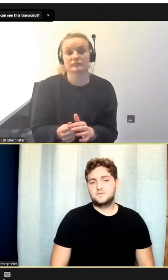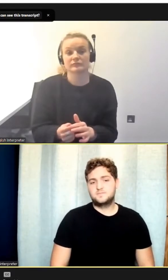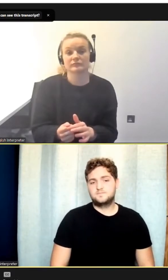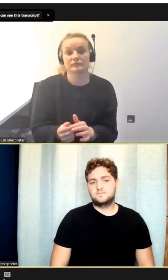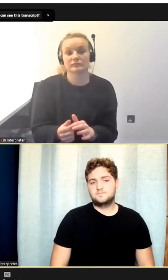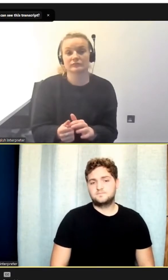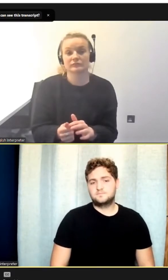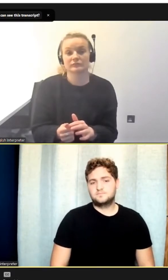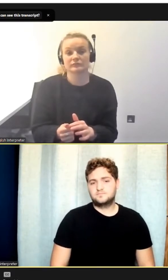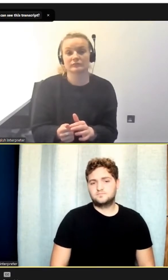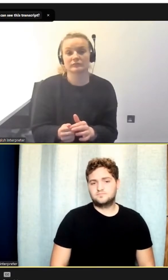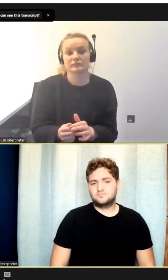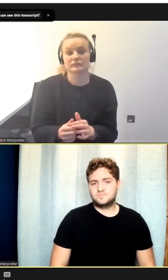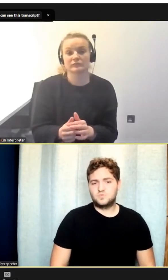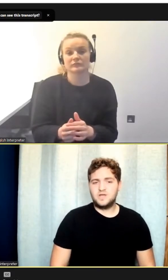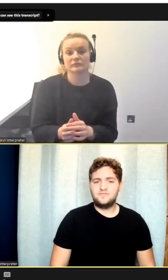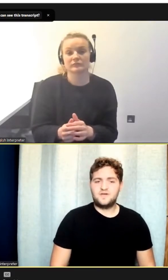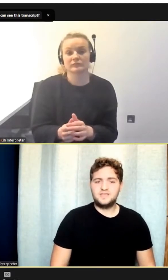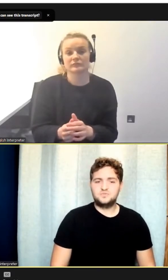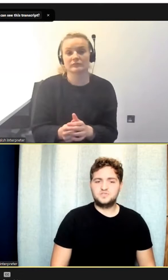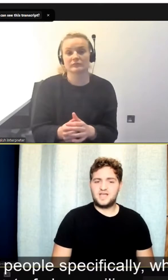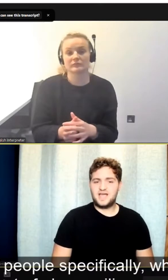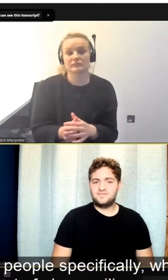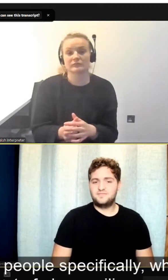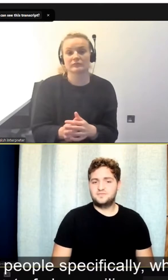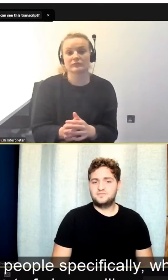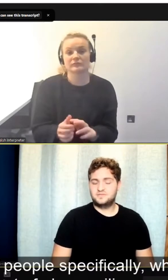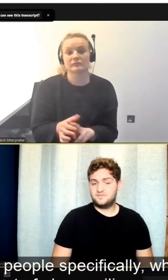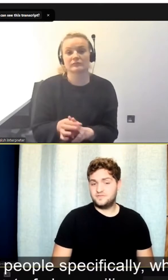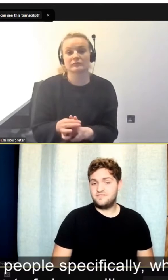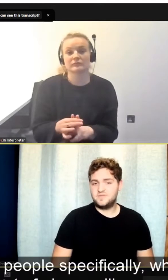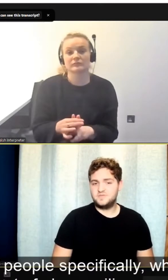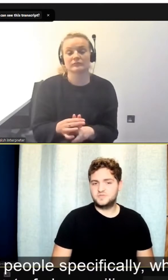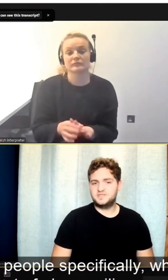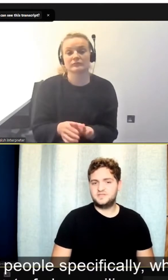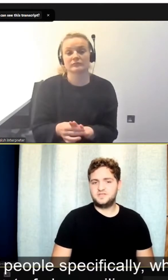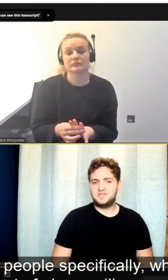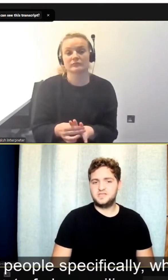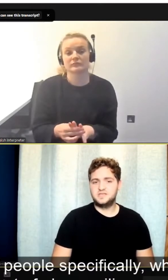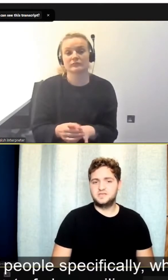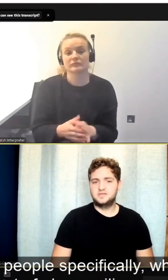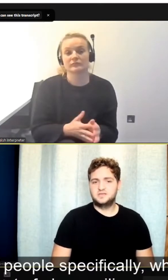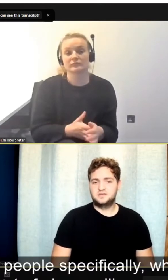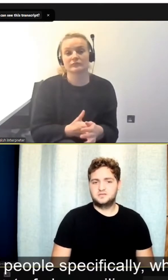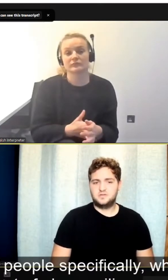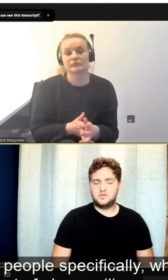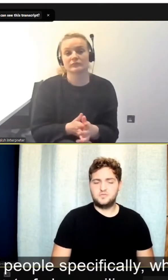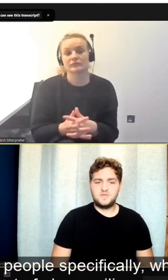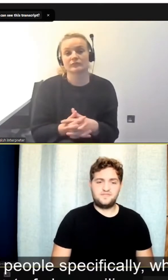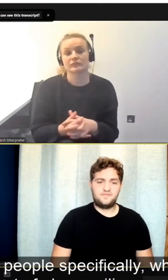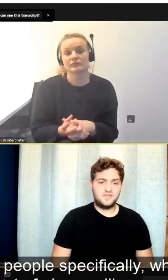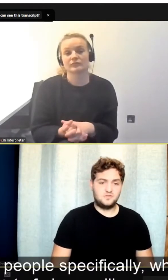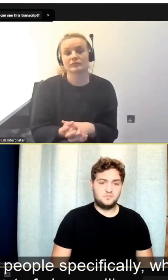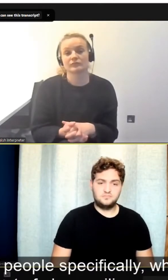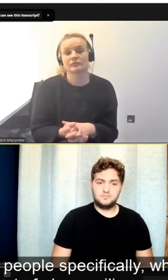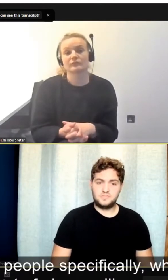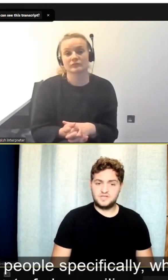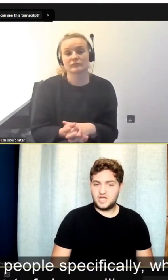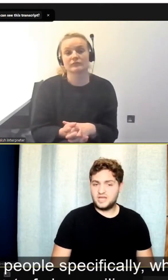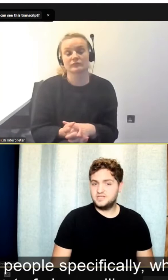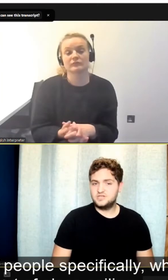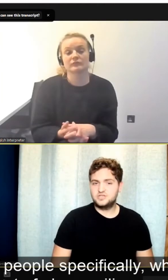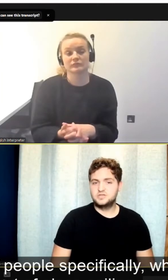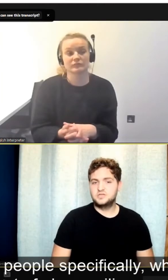what advice would you have for deaf people specifically, who maybe feel